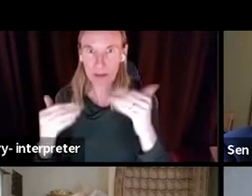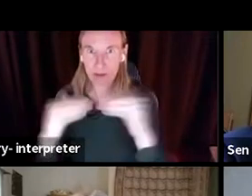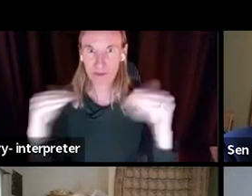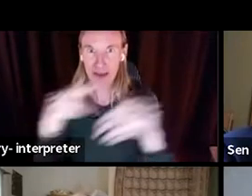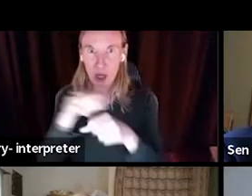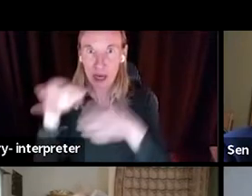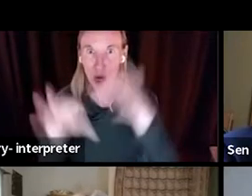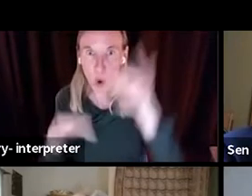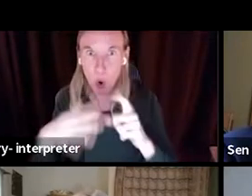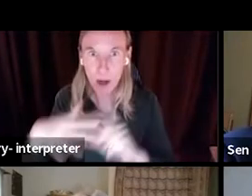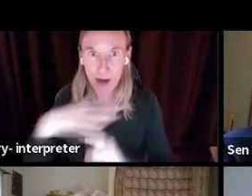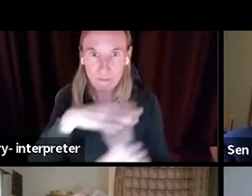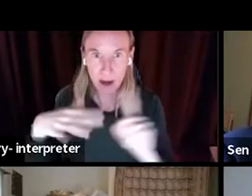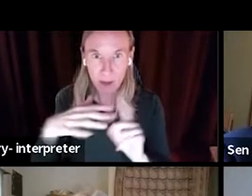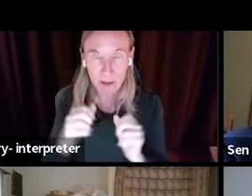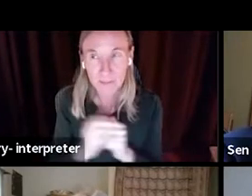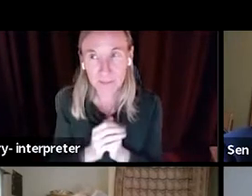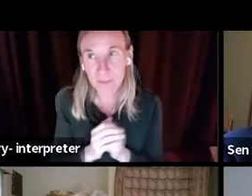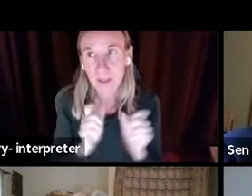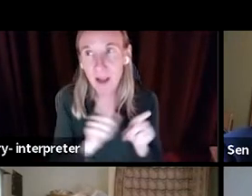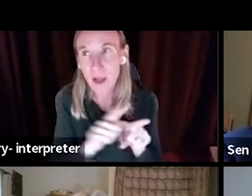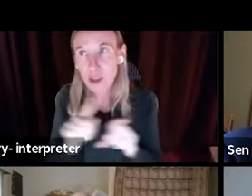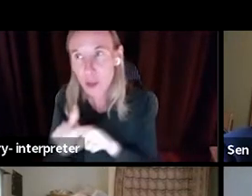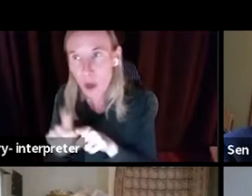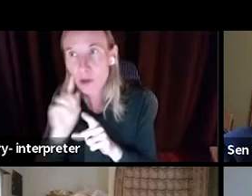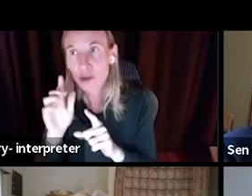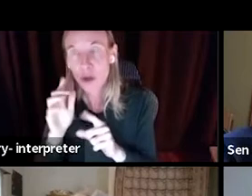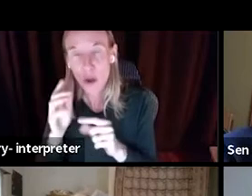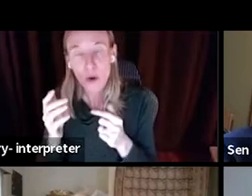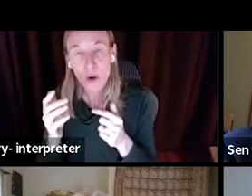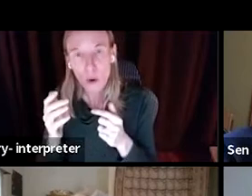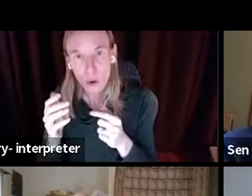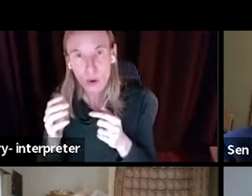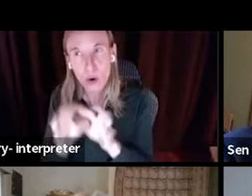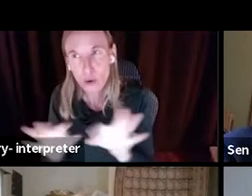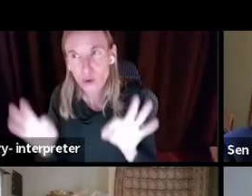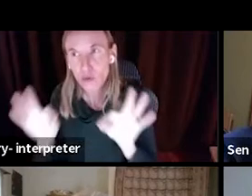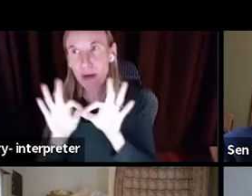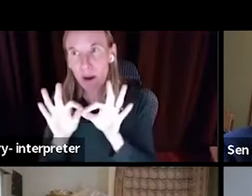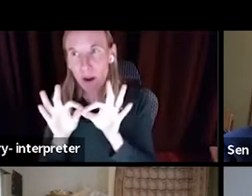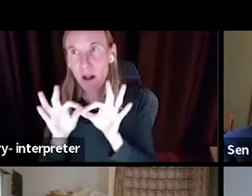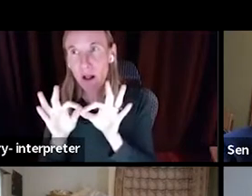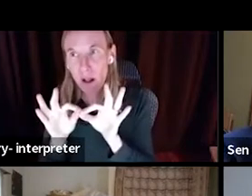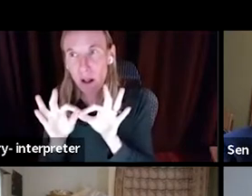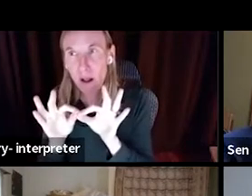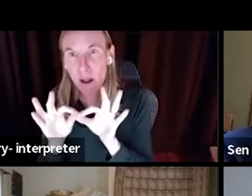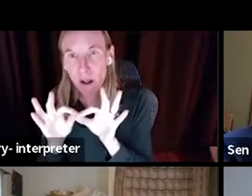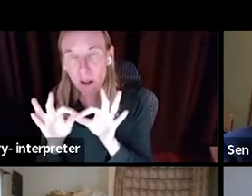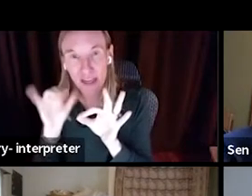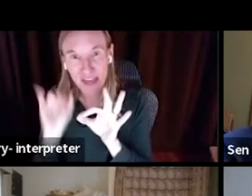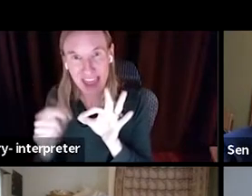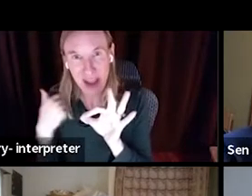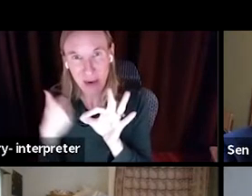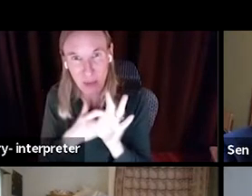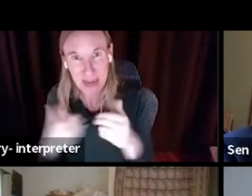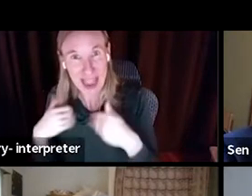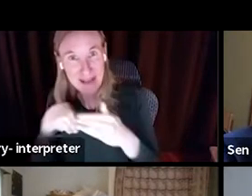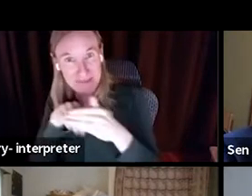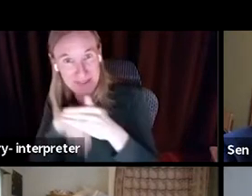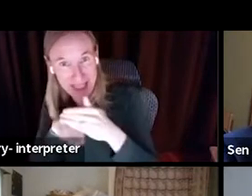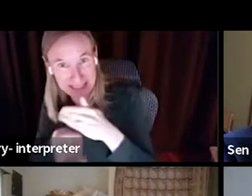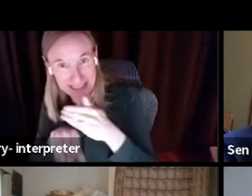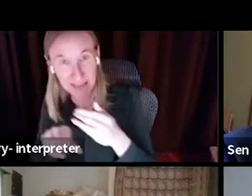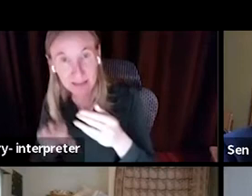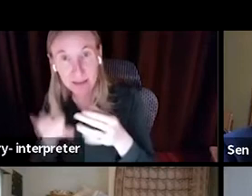It is also critical that people be able to have access to state services, whether they're dealing with the Department of Motor Vehicles,